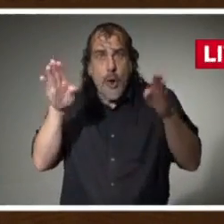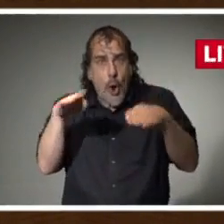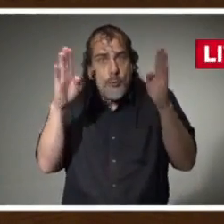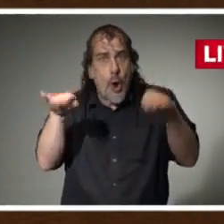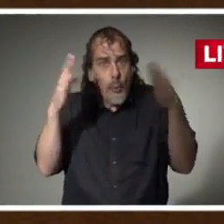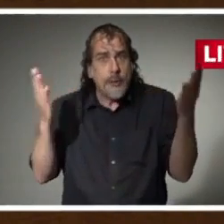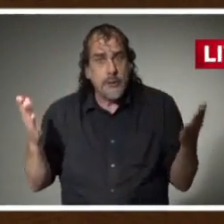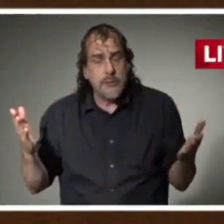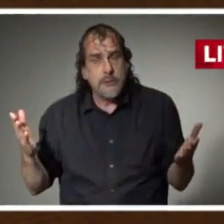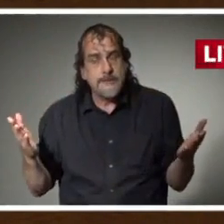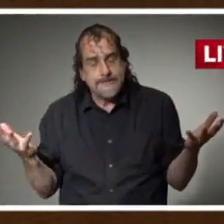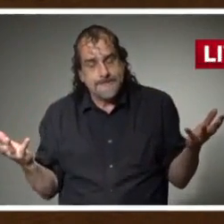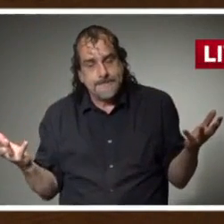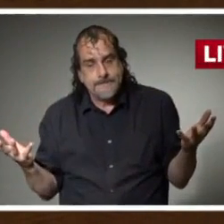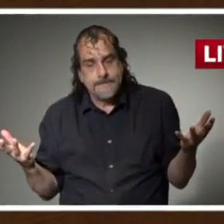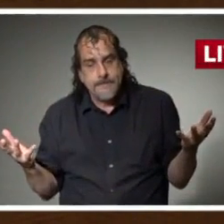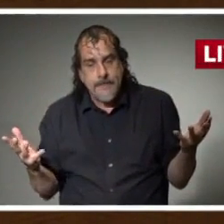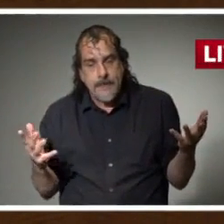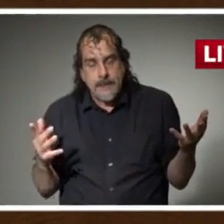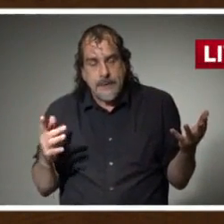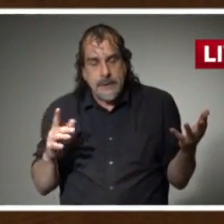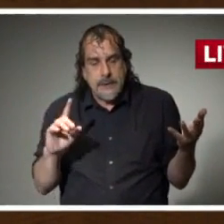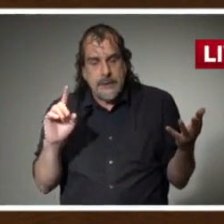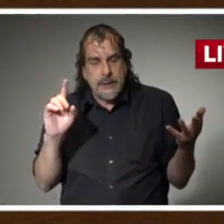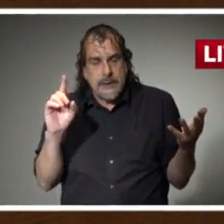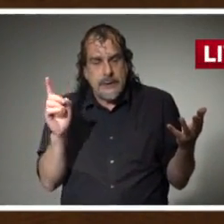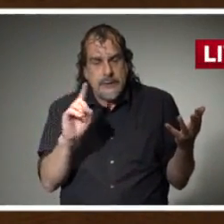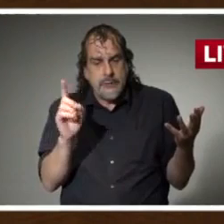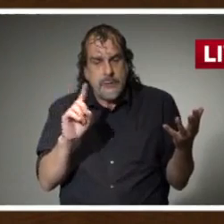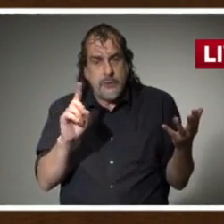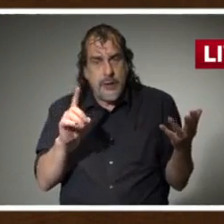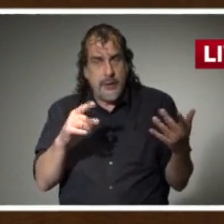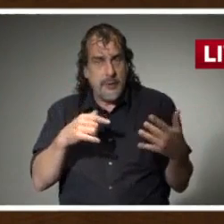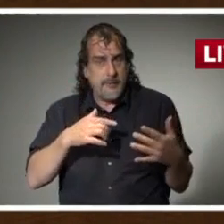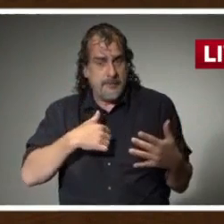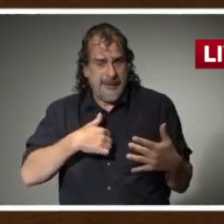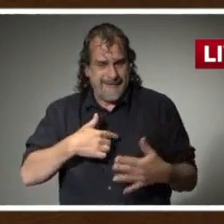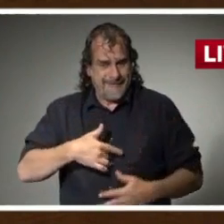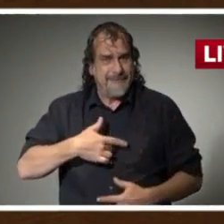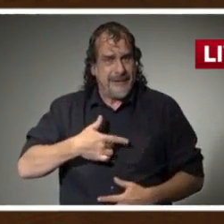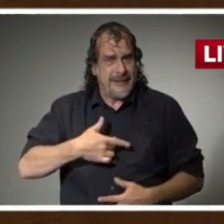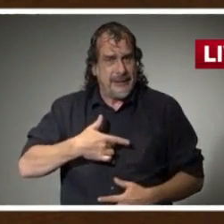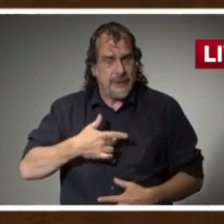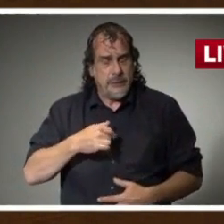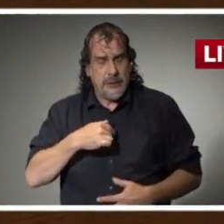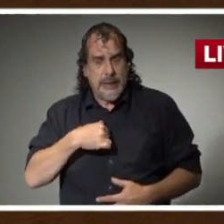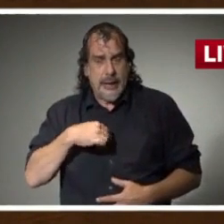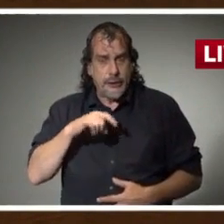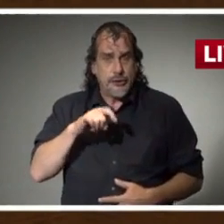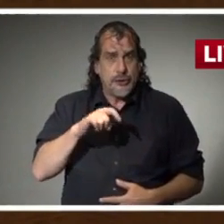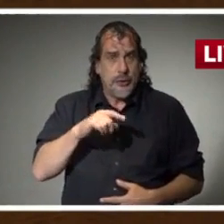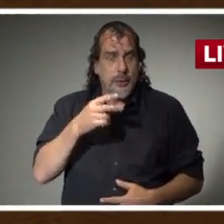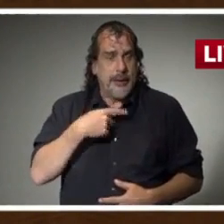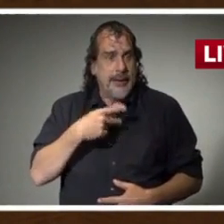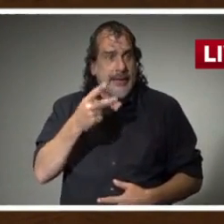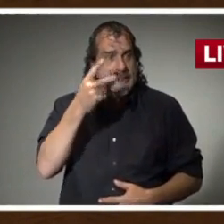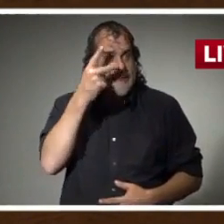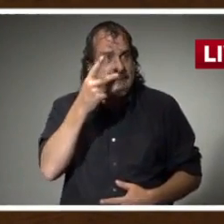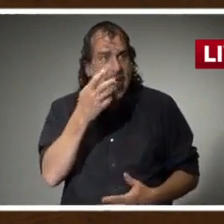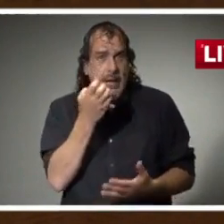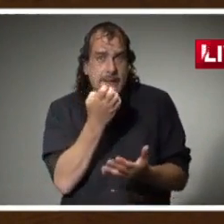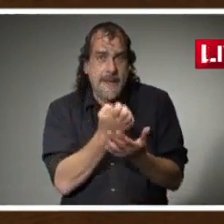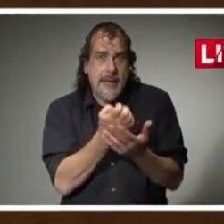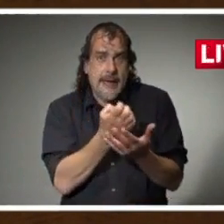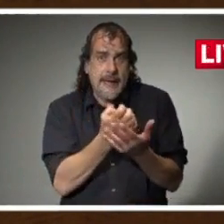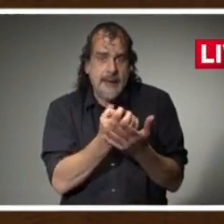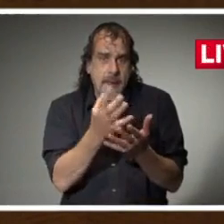It's really where my instinct goes when I know and see the economic disaster